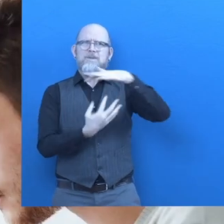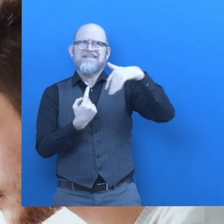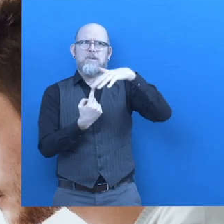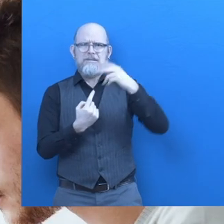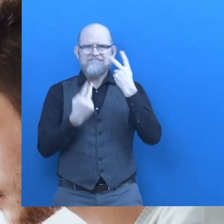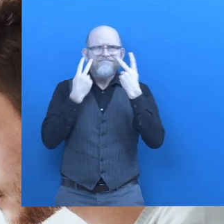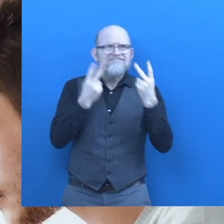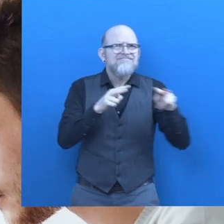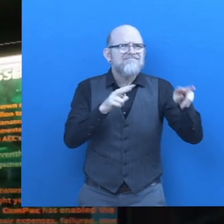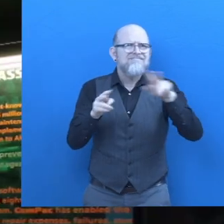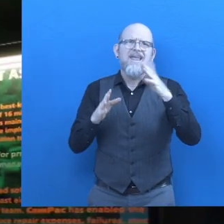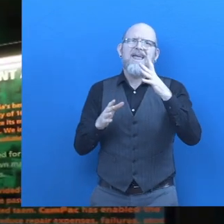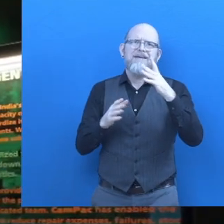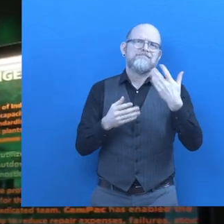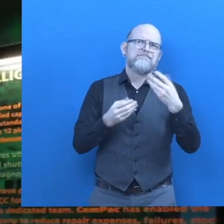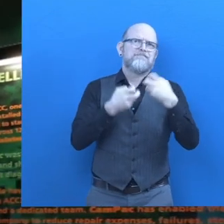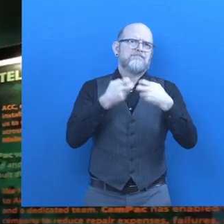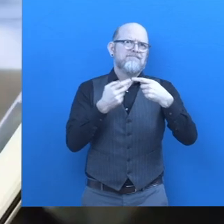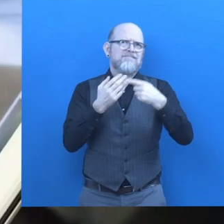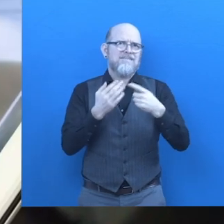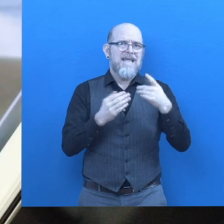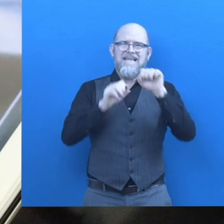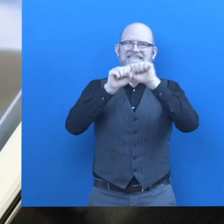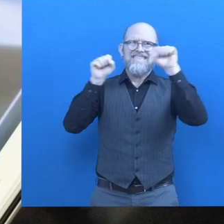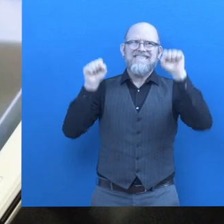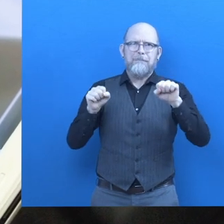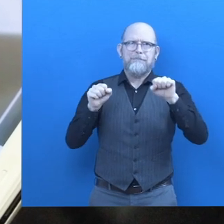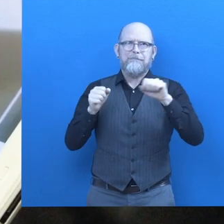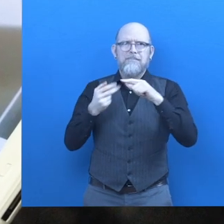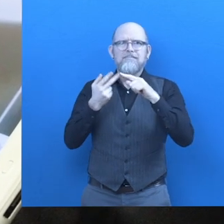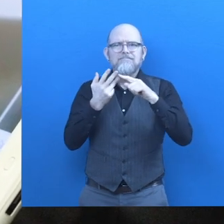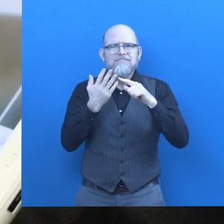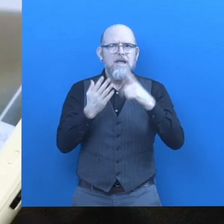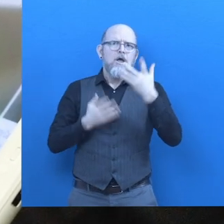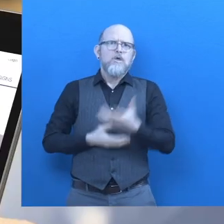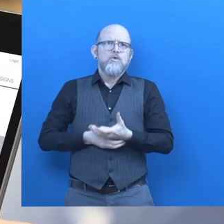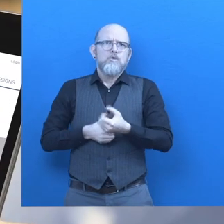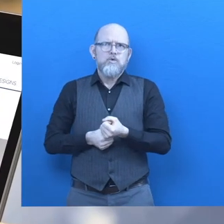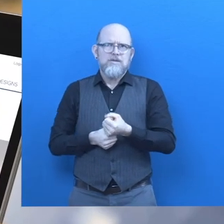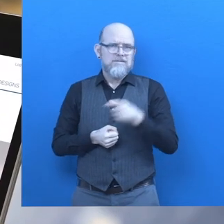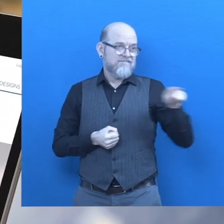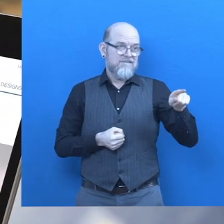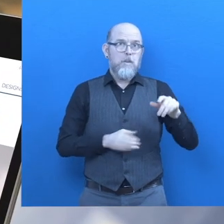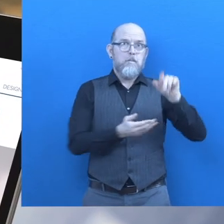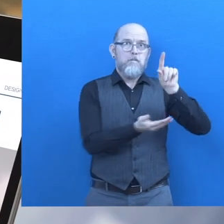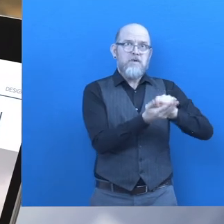lacks a system which can have trust on the side of the publisher